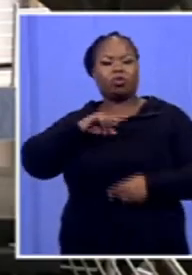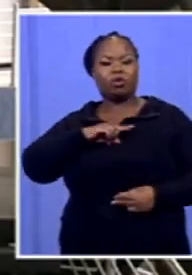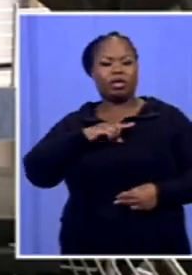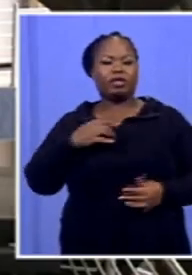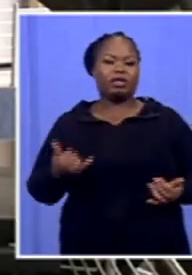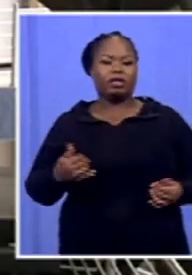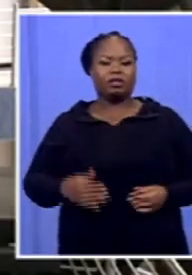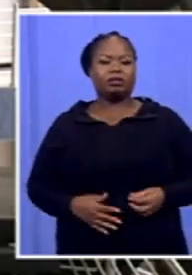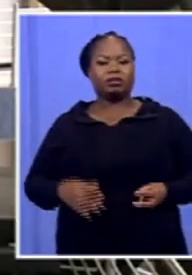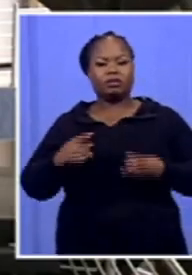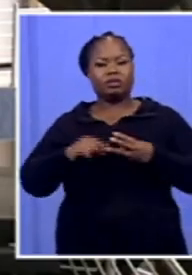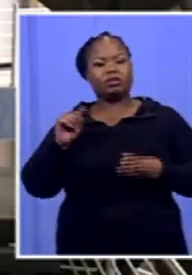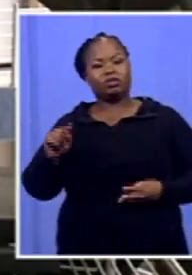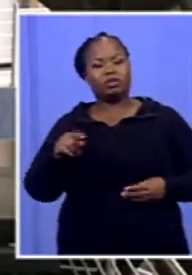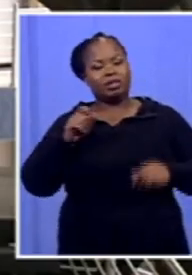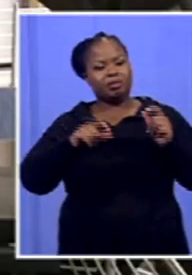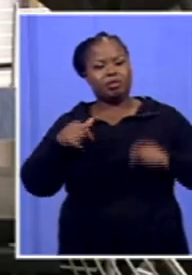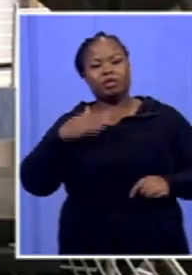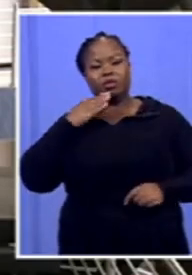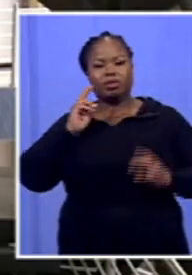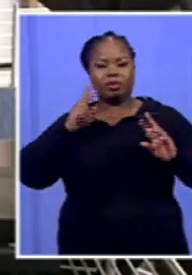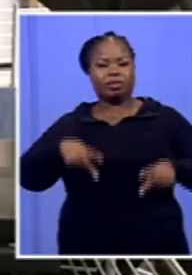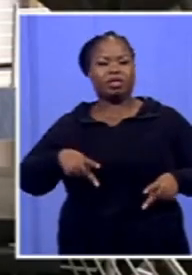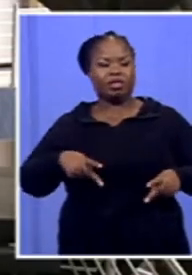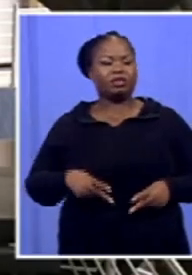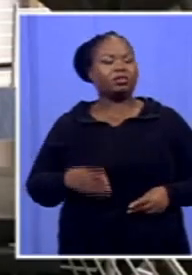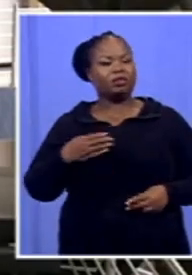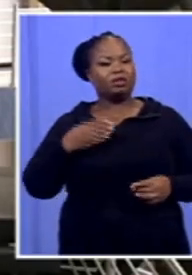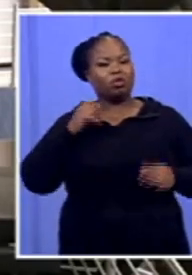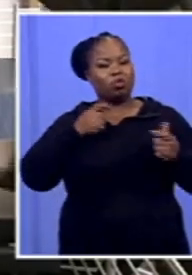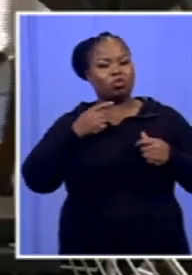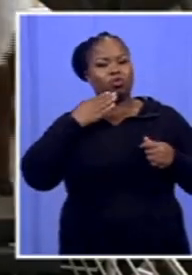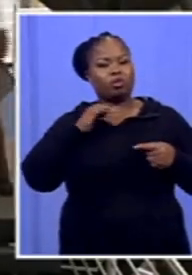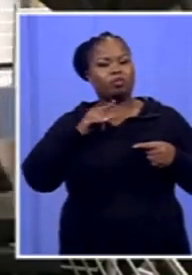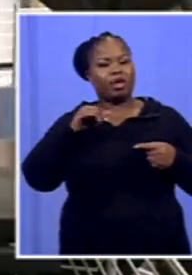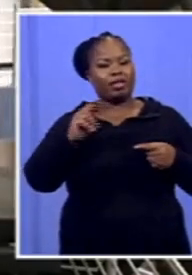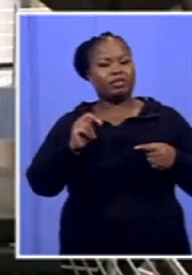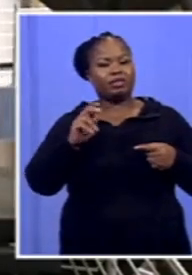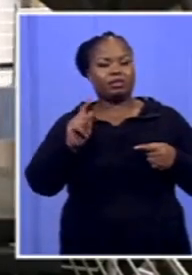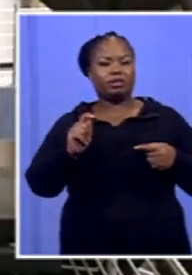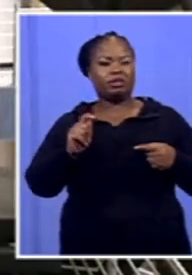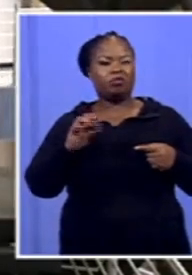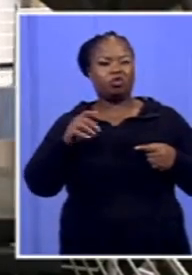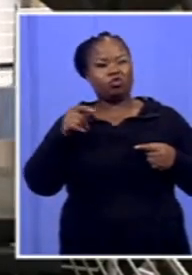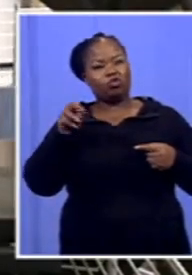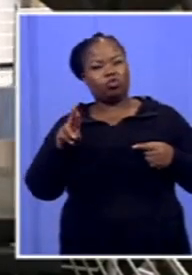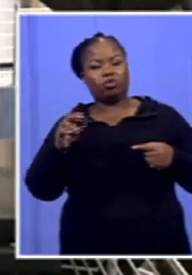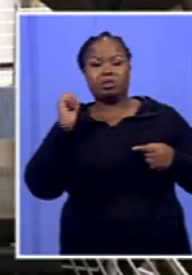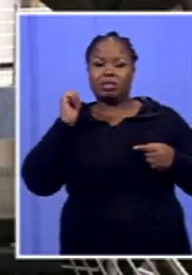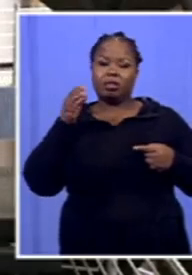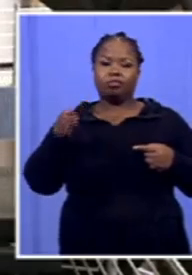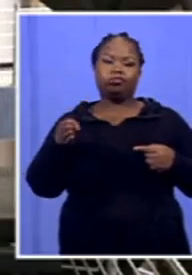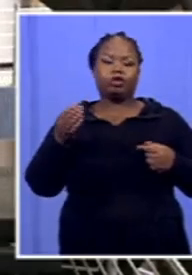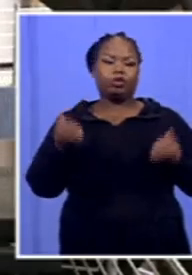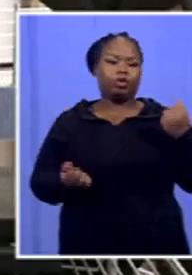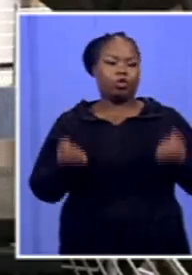people. One of them died. That man appeared in court, Brighton, who appeared in court yesterday. We're expecting